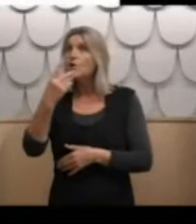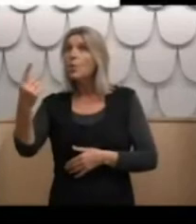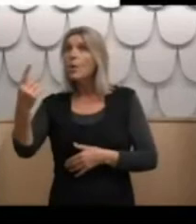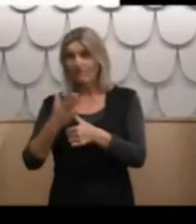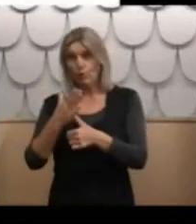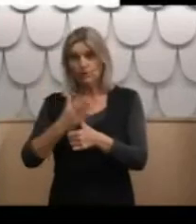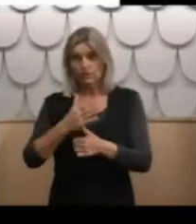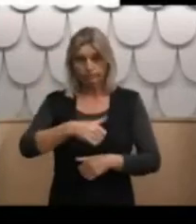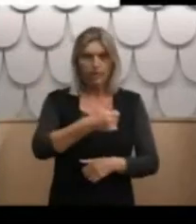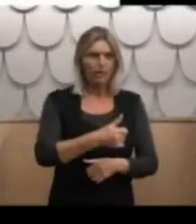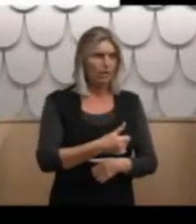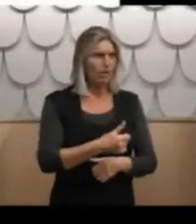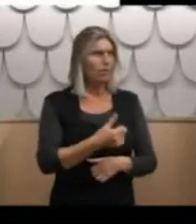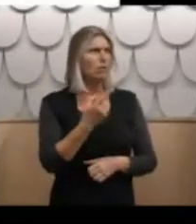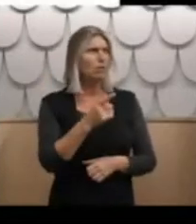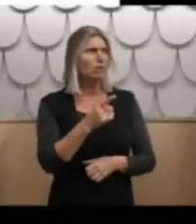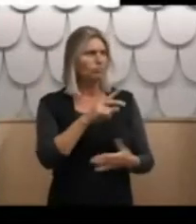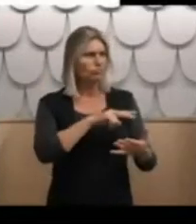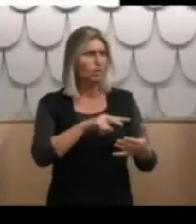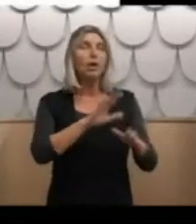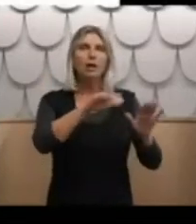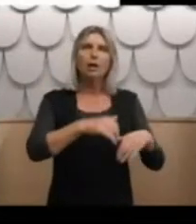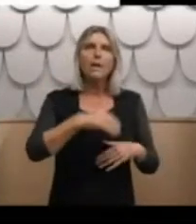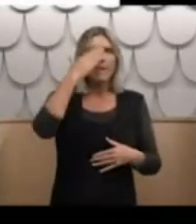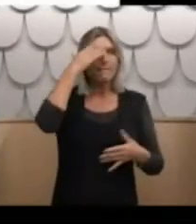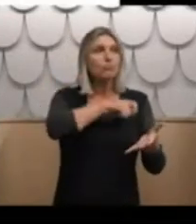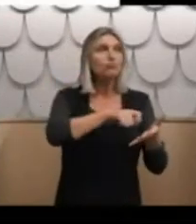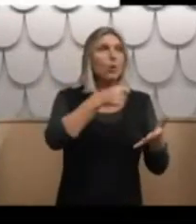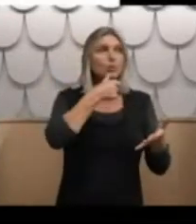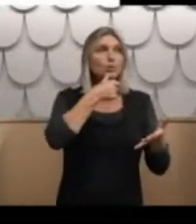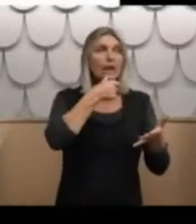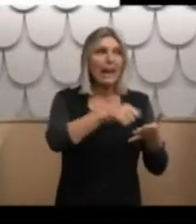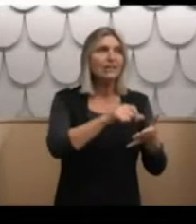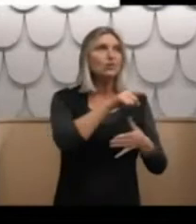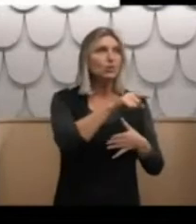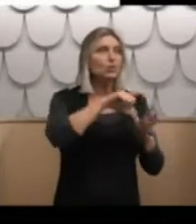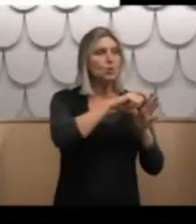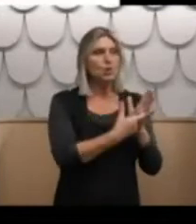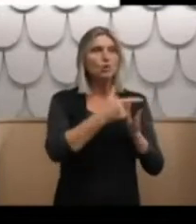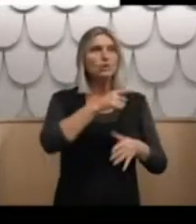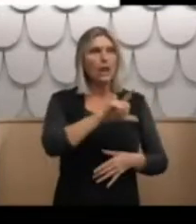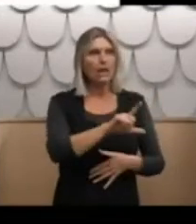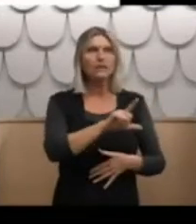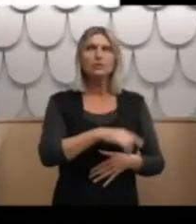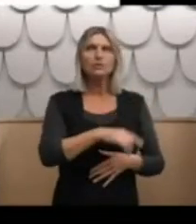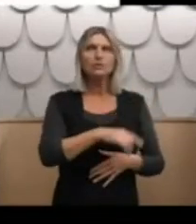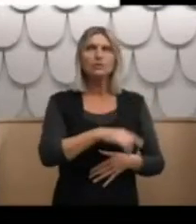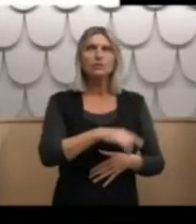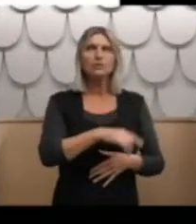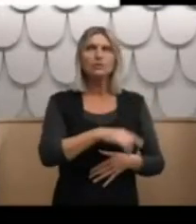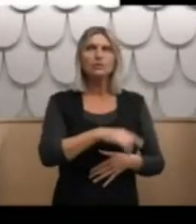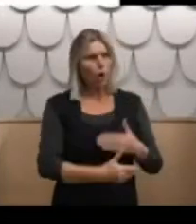paragraph 31 first. My mum wrote to Dr Leach to complain about the lack of information about my progress.